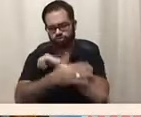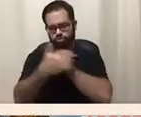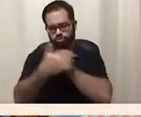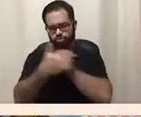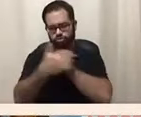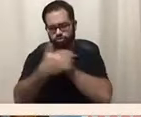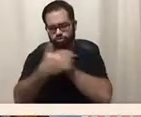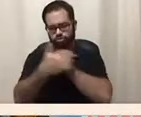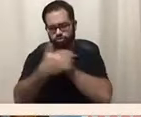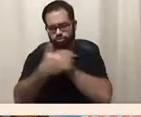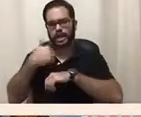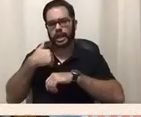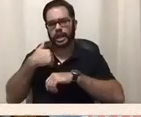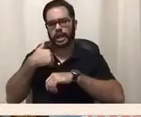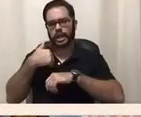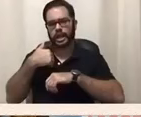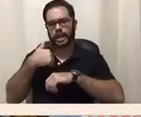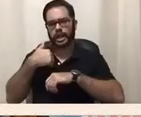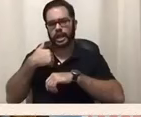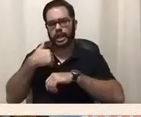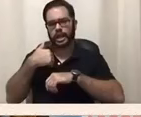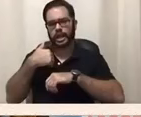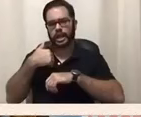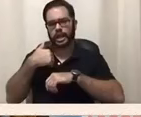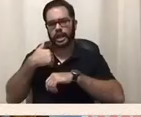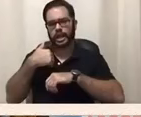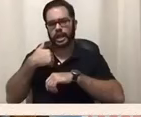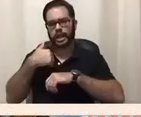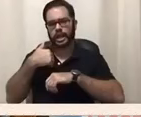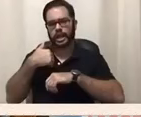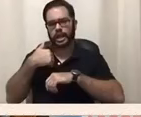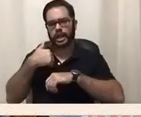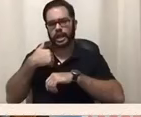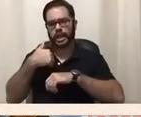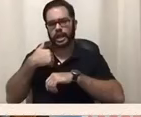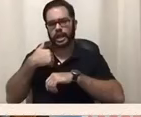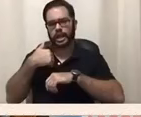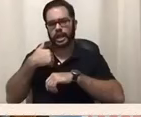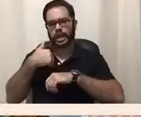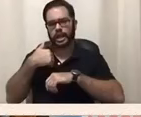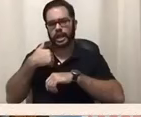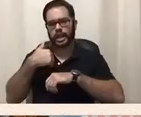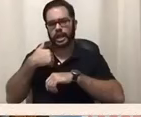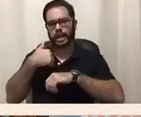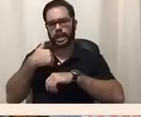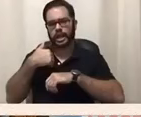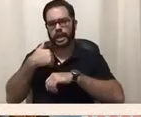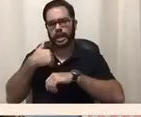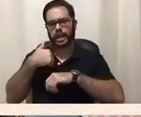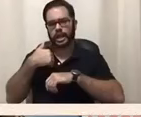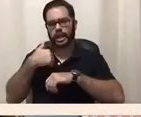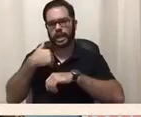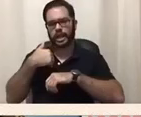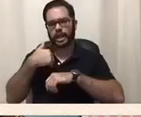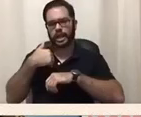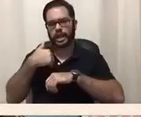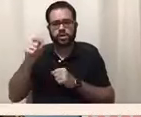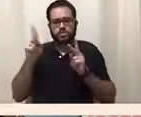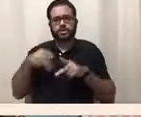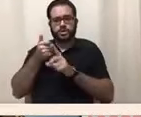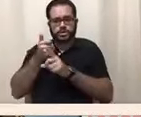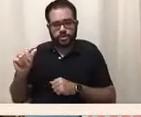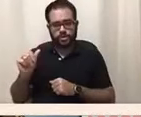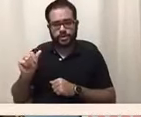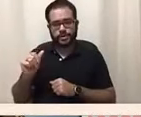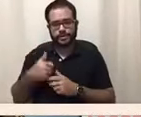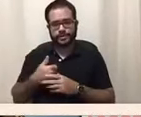high chance you know someone who is and are affected by that as well. So